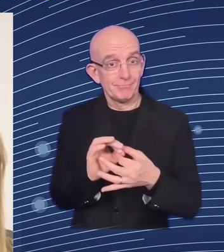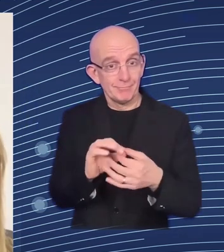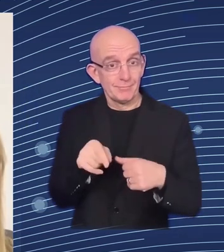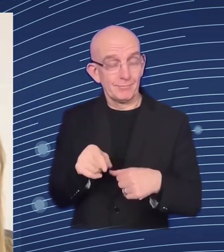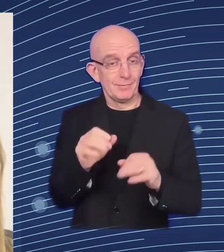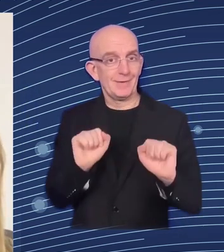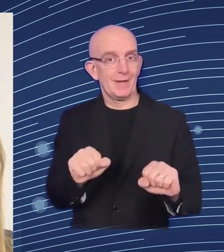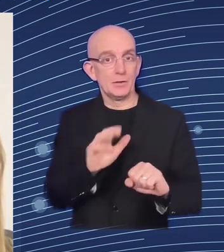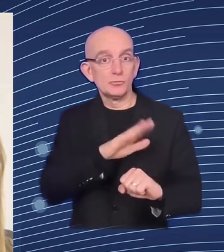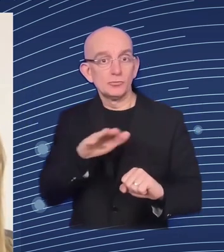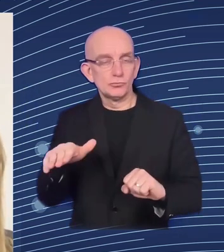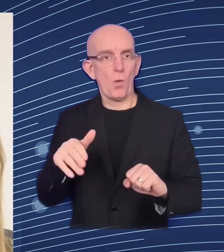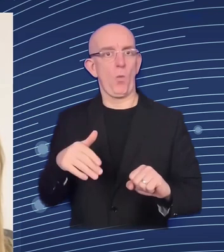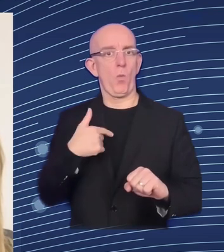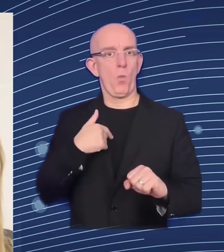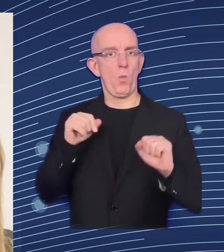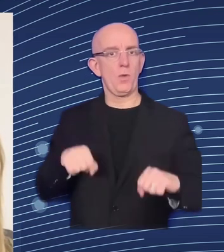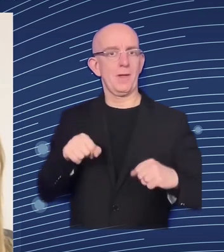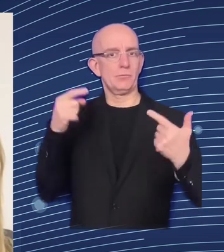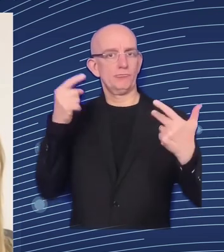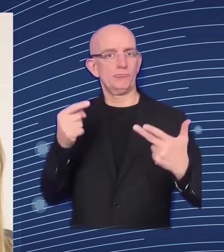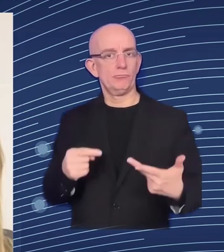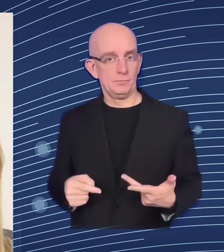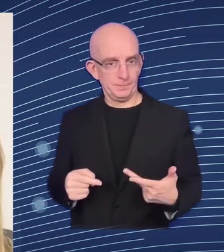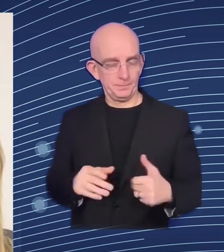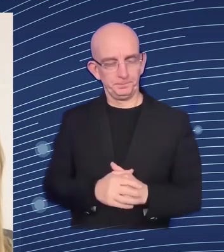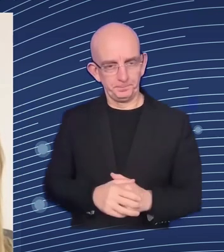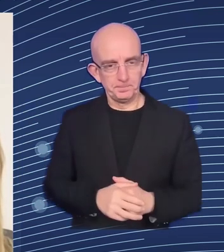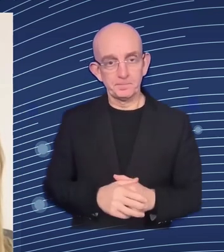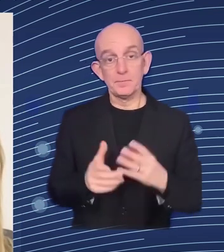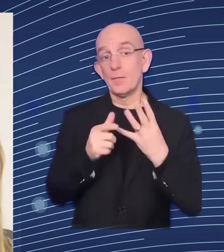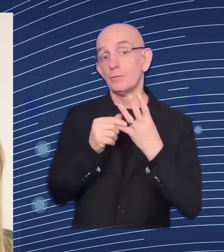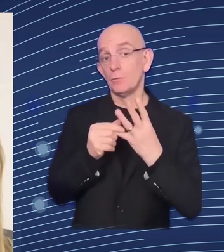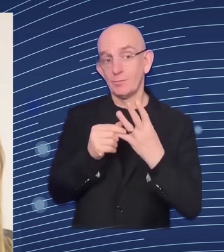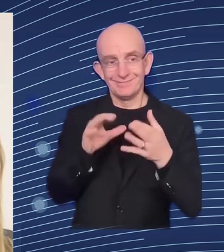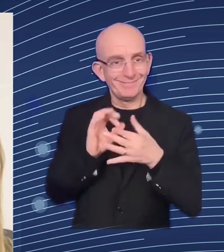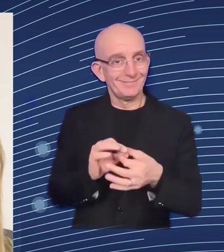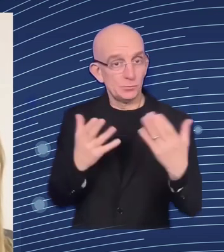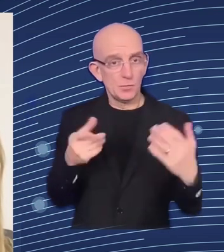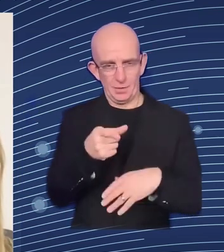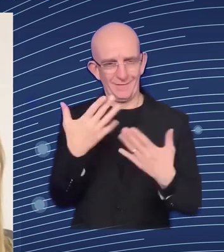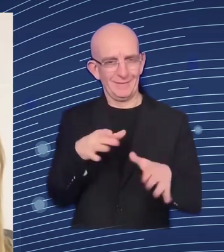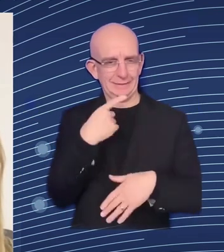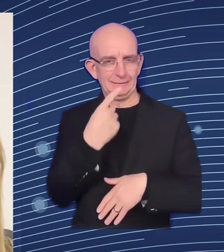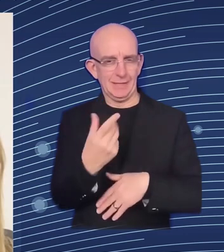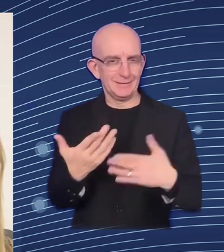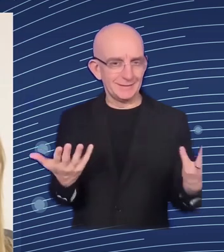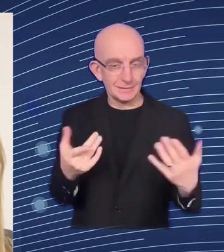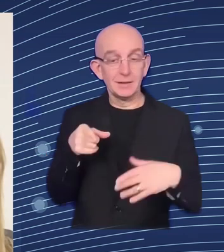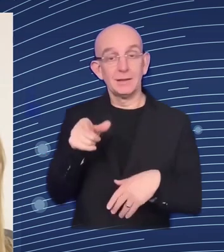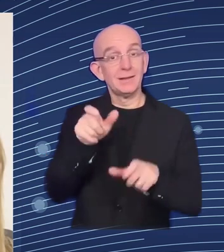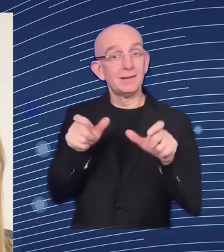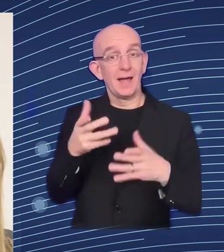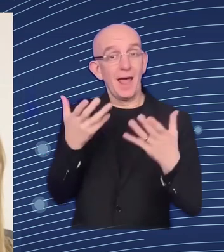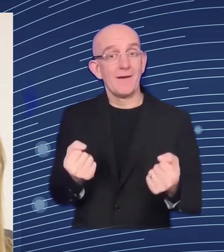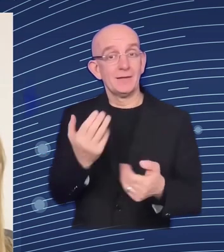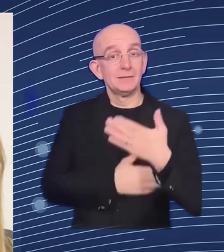you have already mentioned education it's about people with disability it is a tragedy when